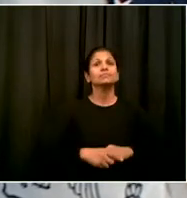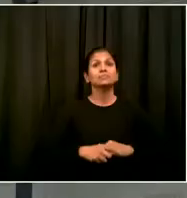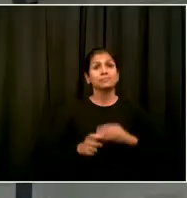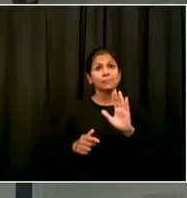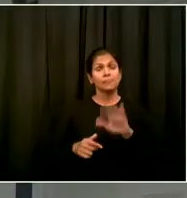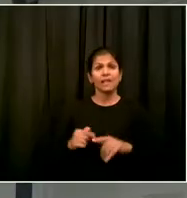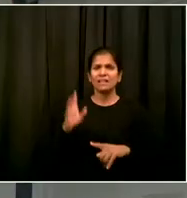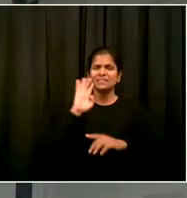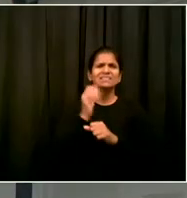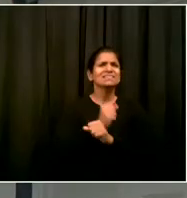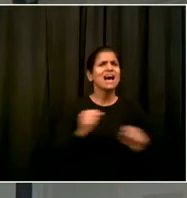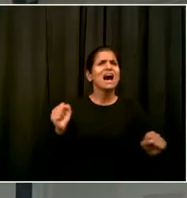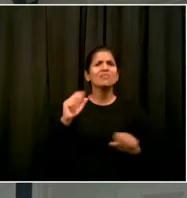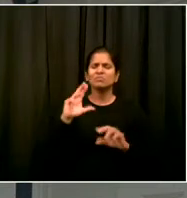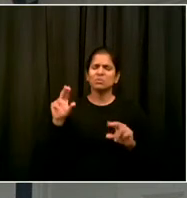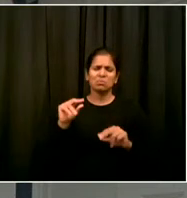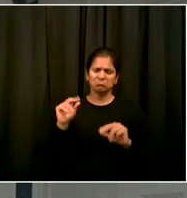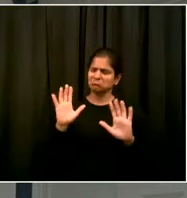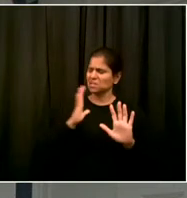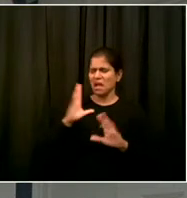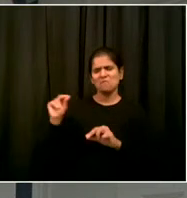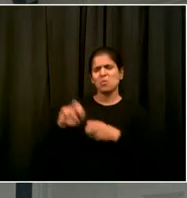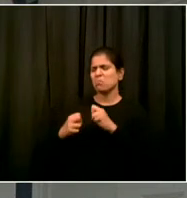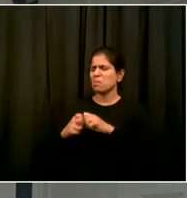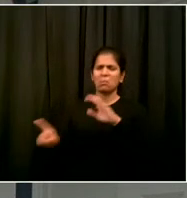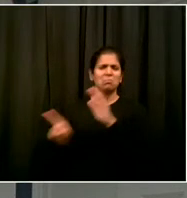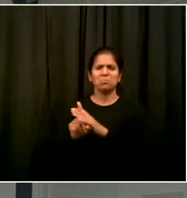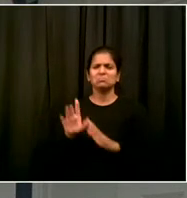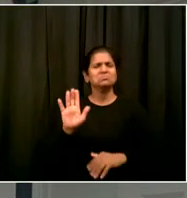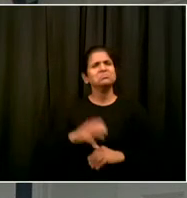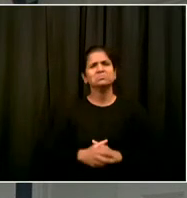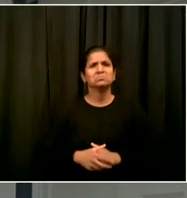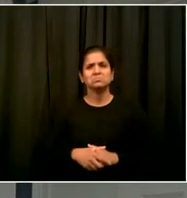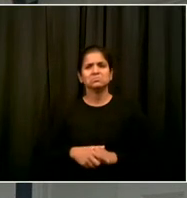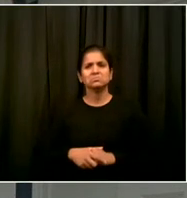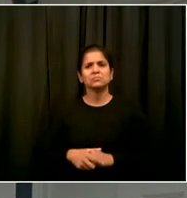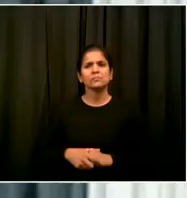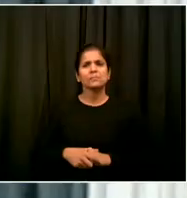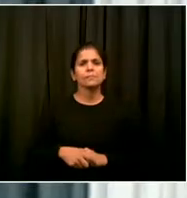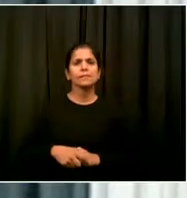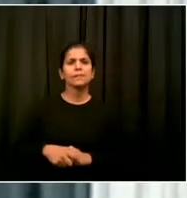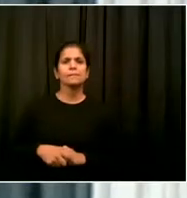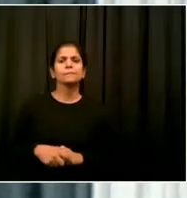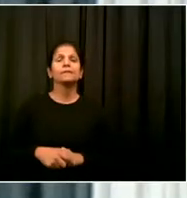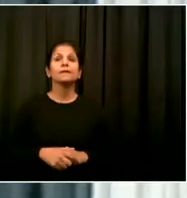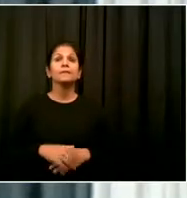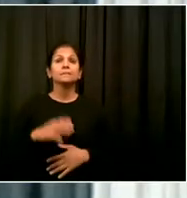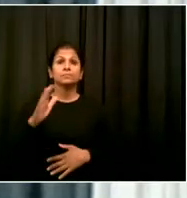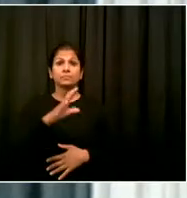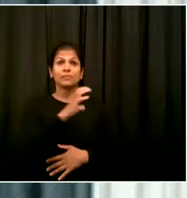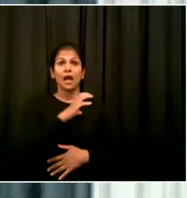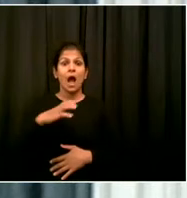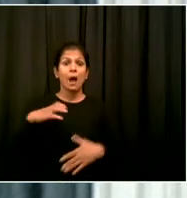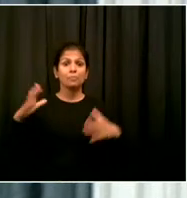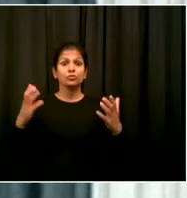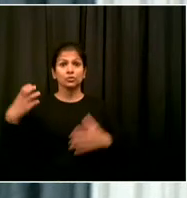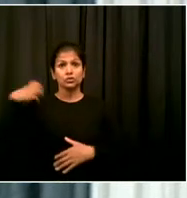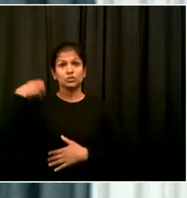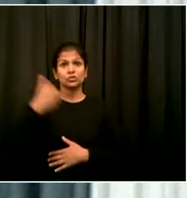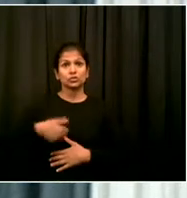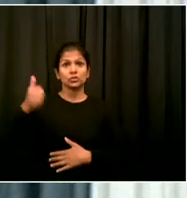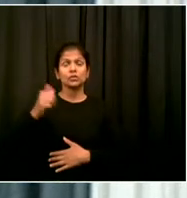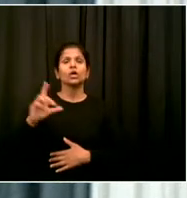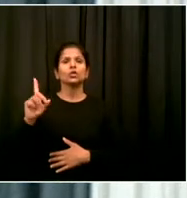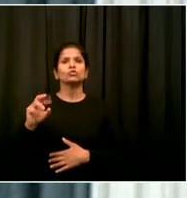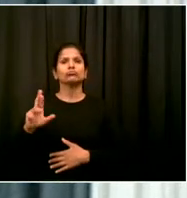So, you know, we do agree, Mr. Mayor. You know, businesses will be utilizing the space right in